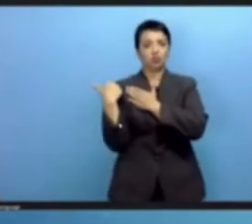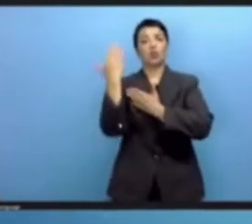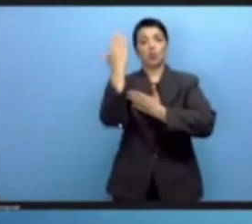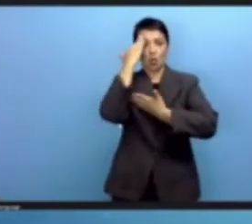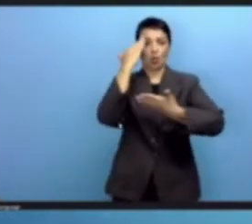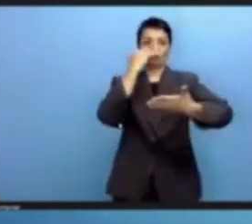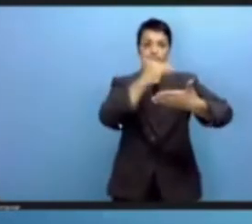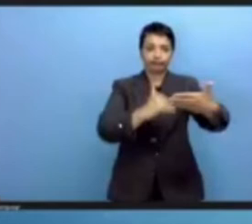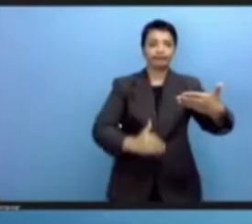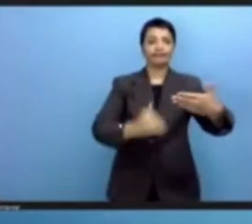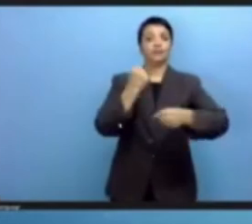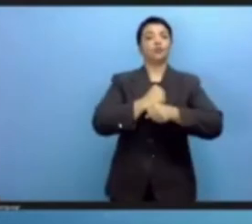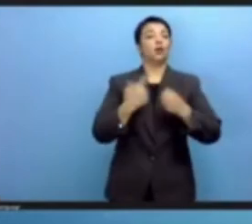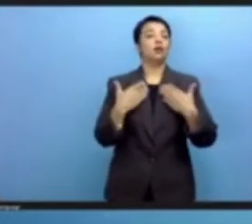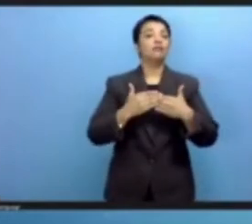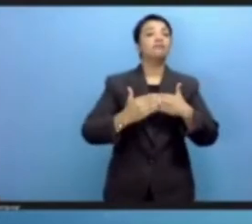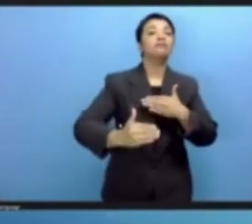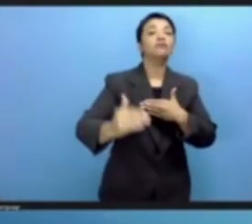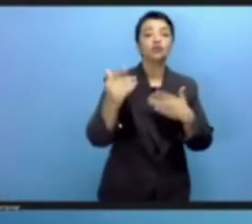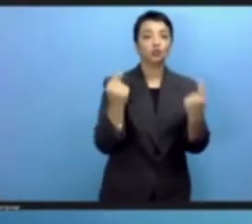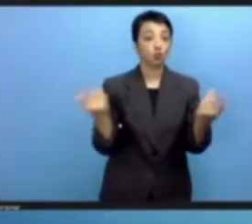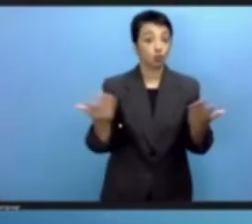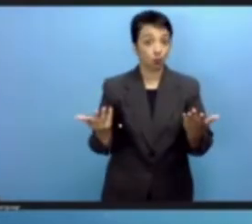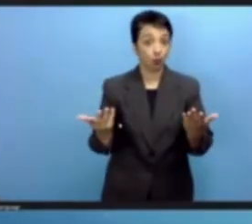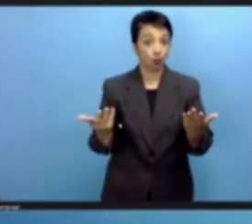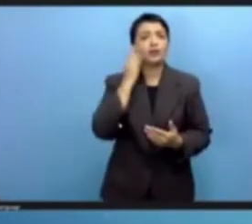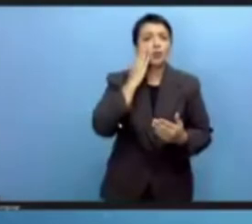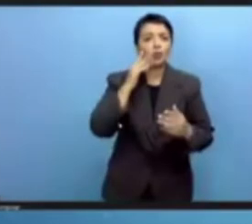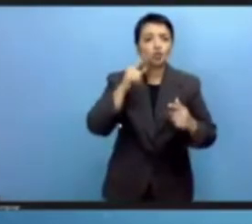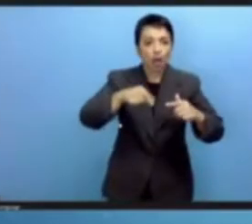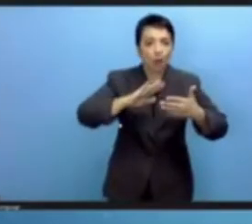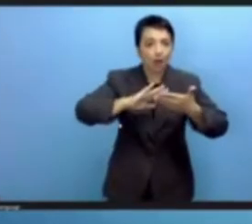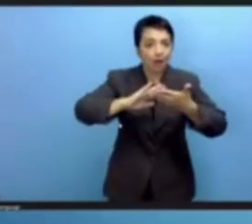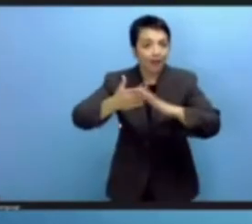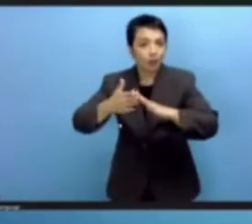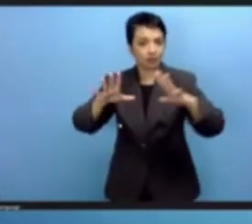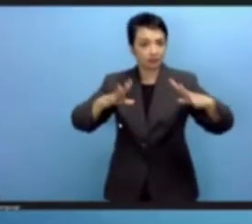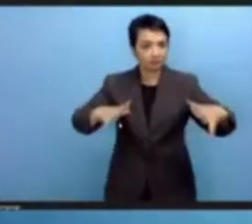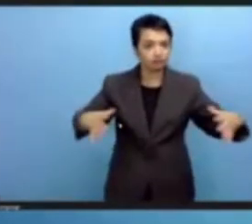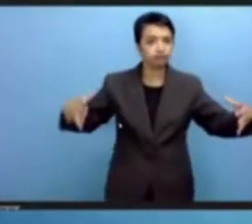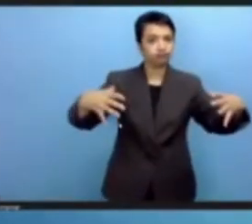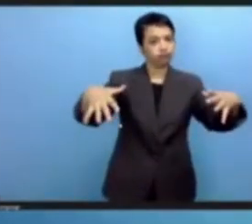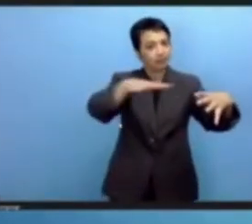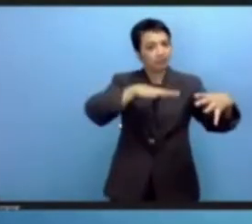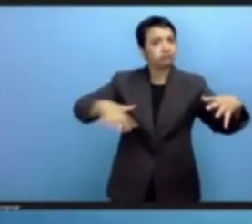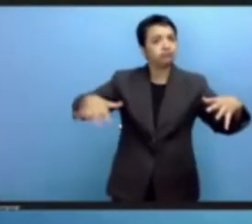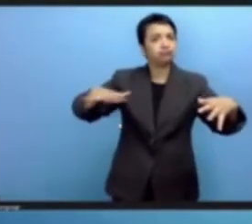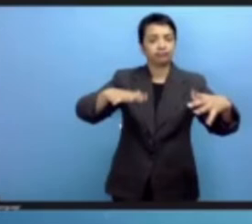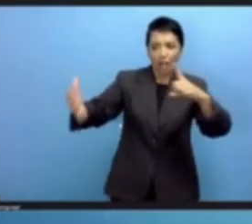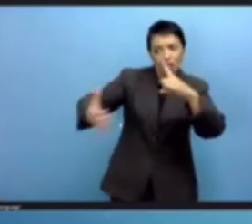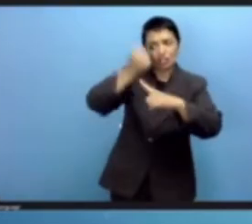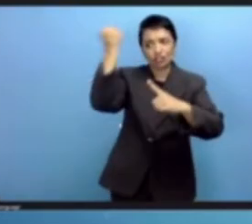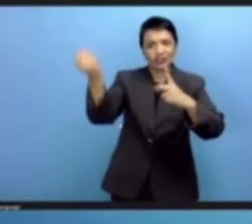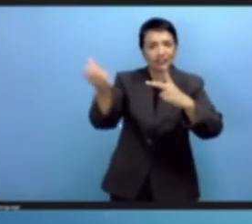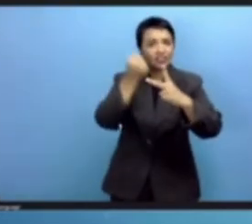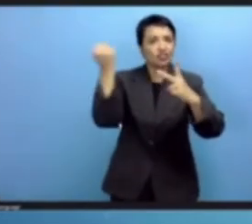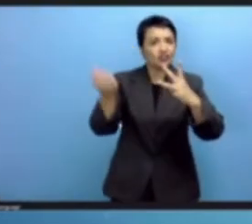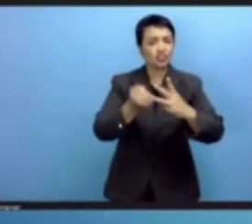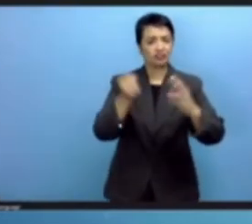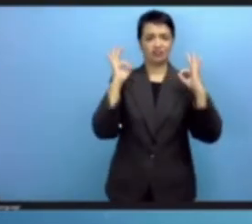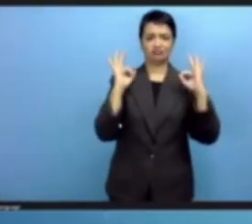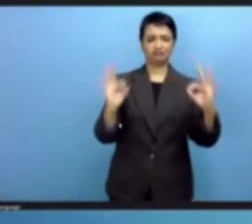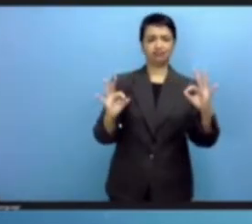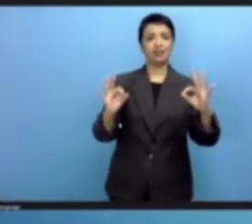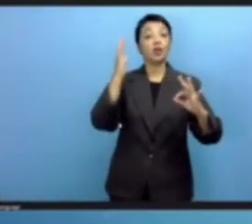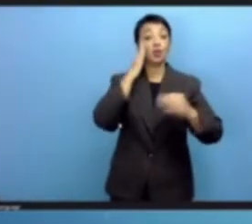that this vibrant community which has achieved so much is fit for purpose for the coming